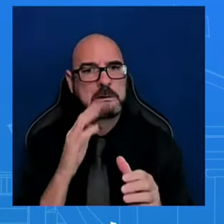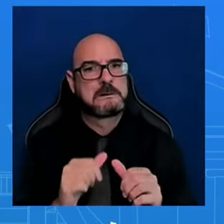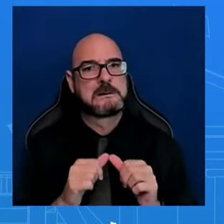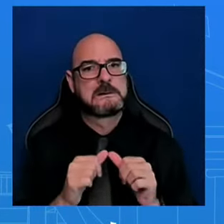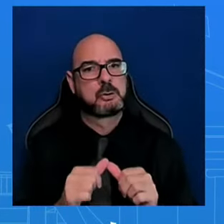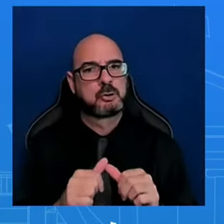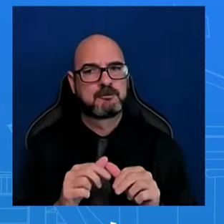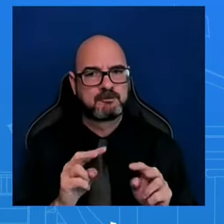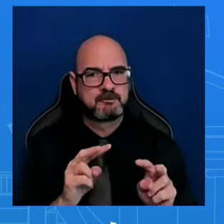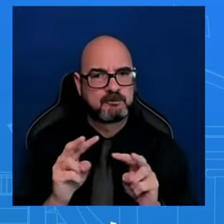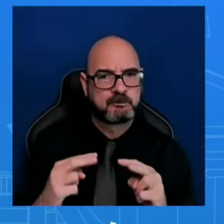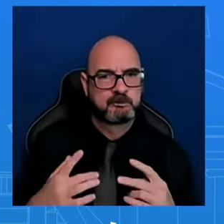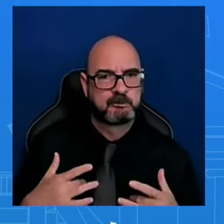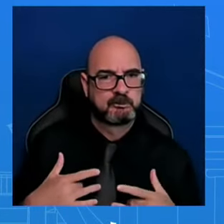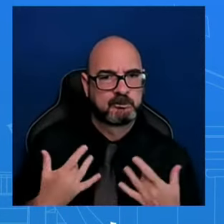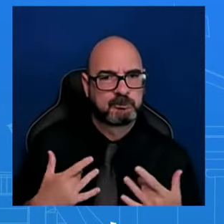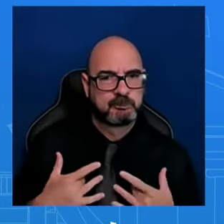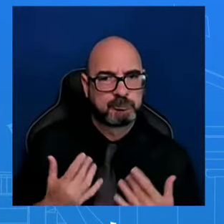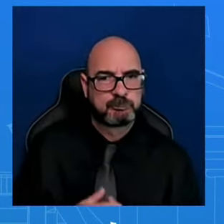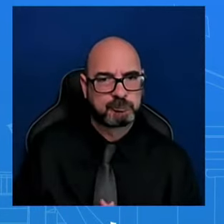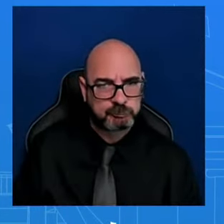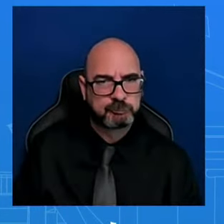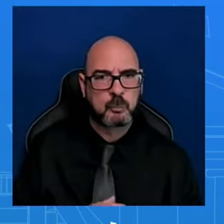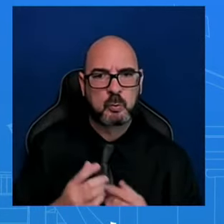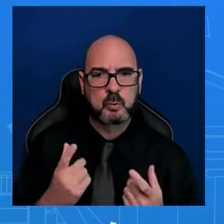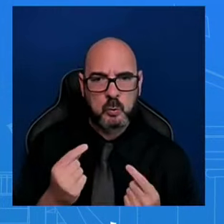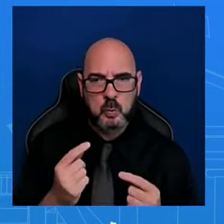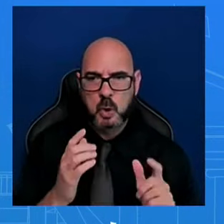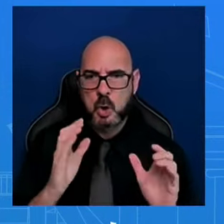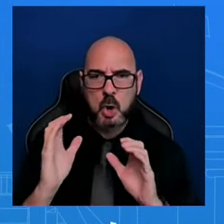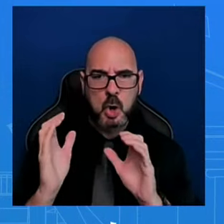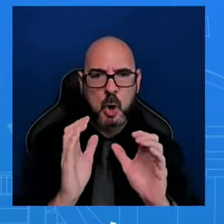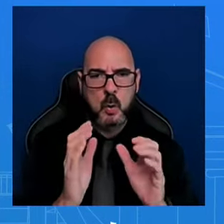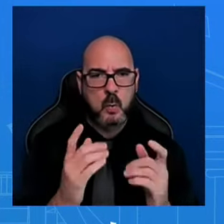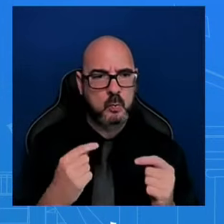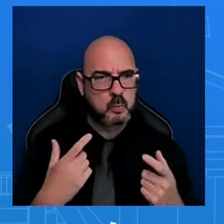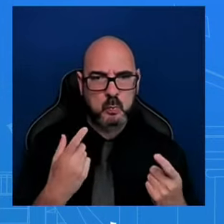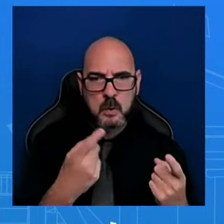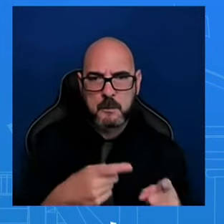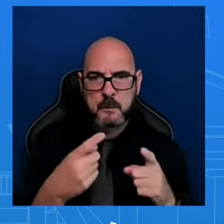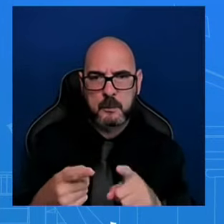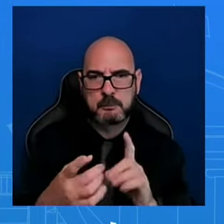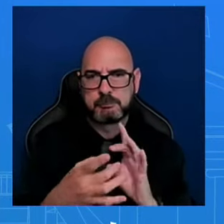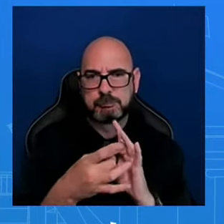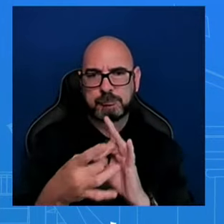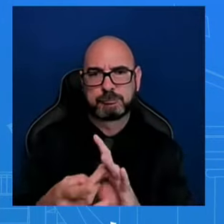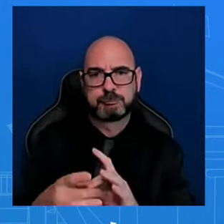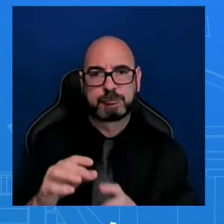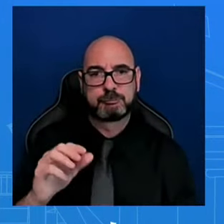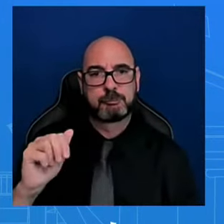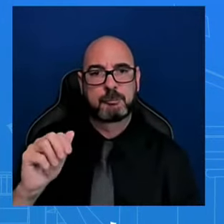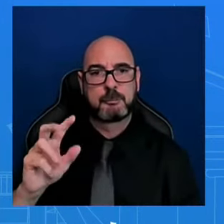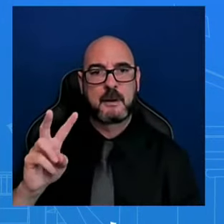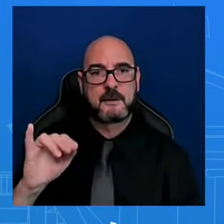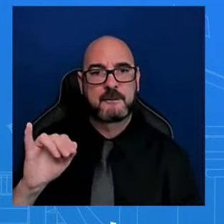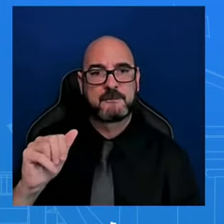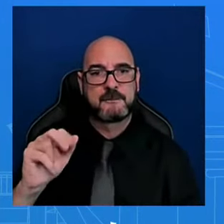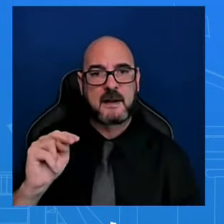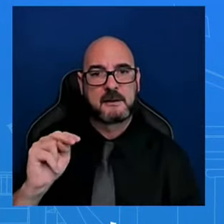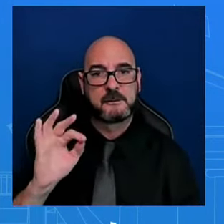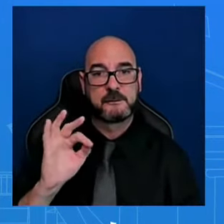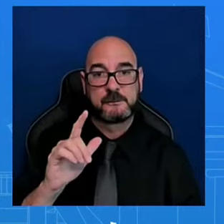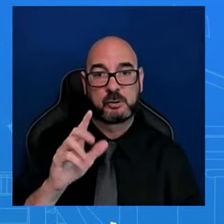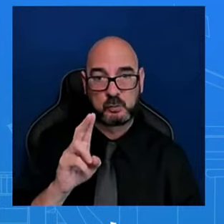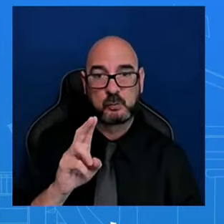all relevant trends as it relates to the avian flu, and we want to make sure that we keep all Americans safe. Thank you for the question. I think it's important.